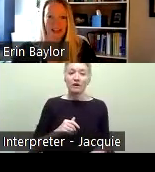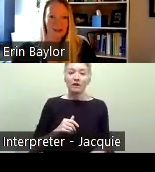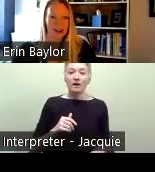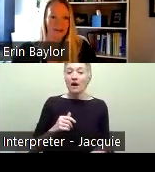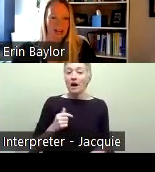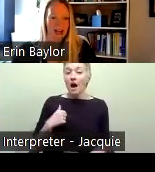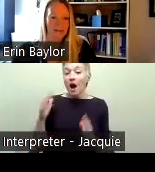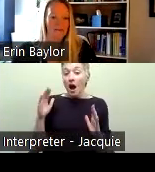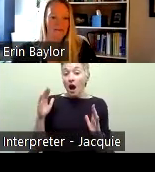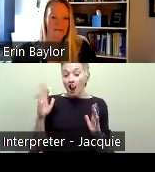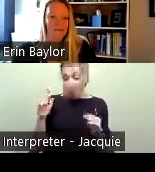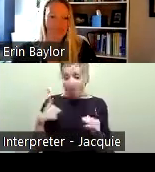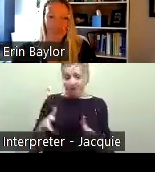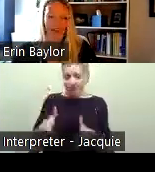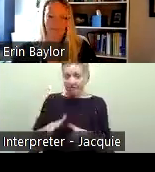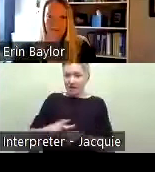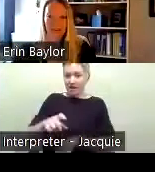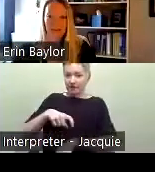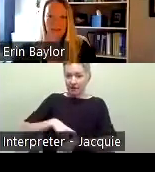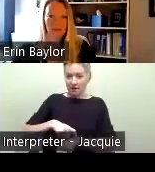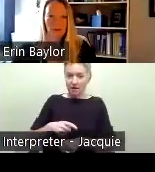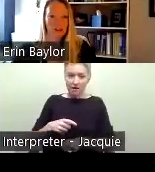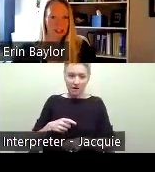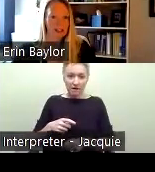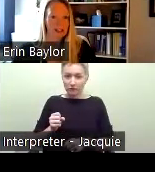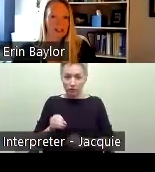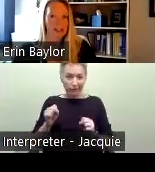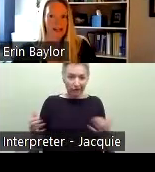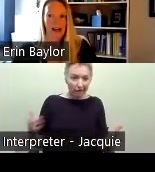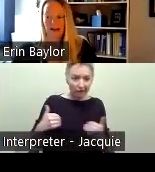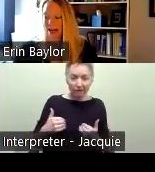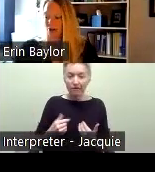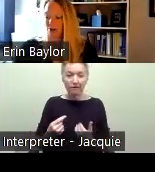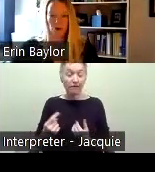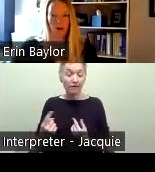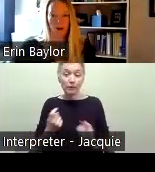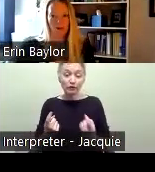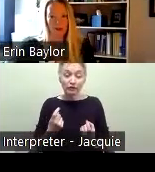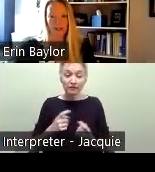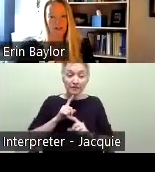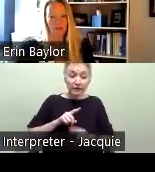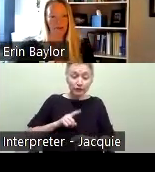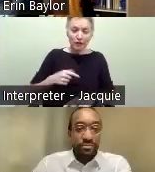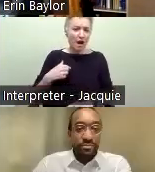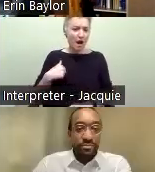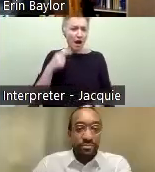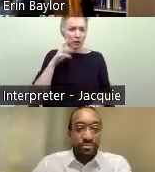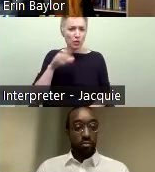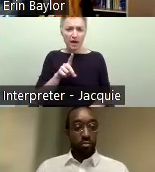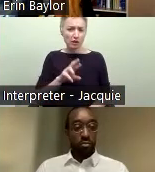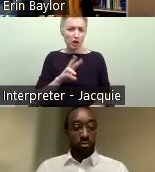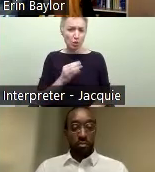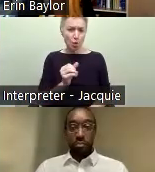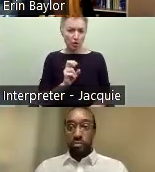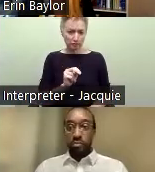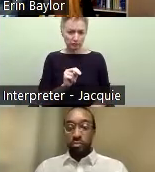hoped that I've allowed enough time for us to have, um, some questions. Uh, I know Dr. Wharton was going to, if you have questions,